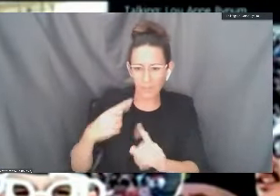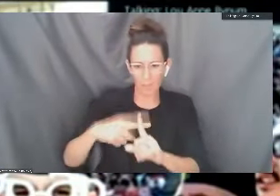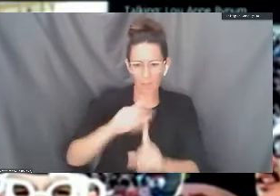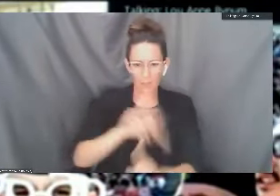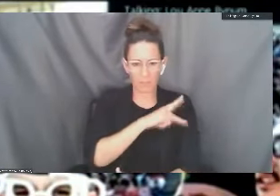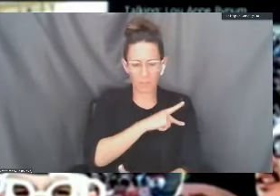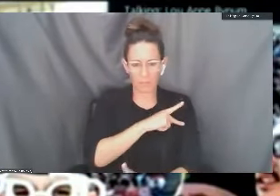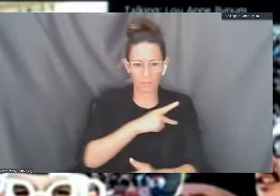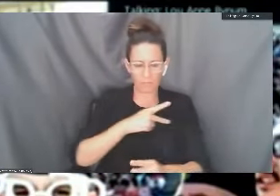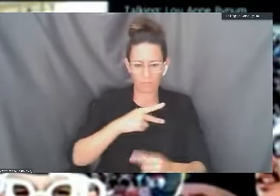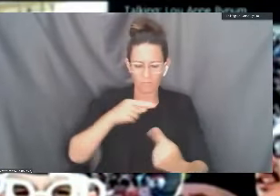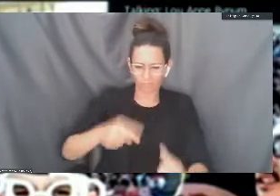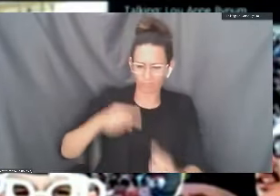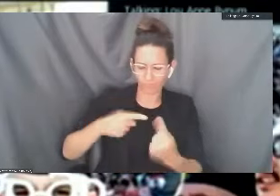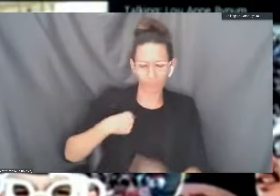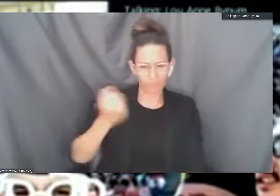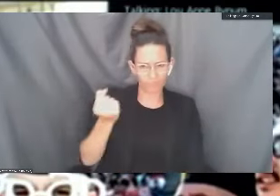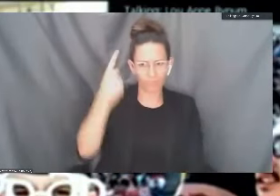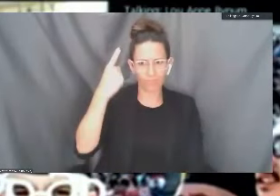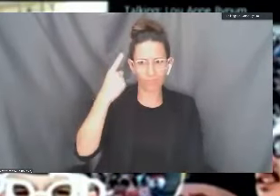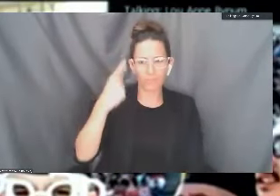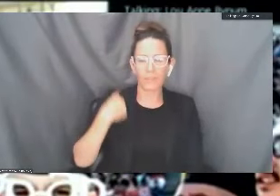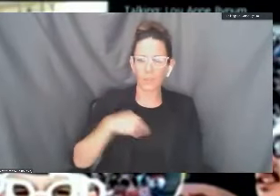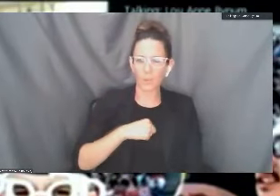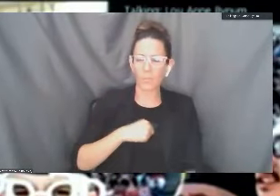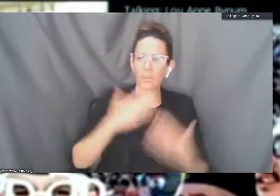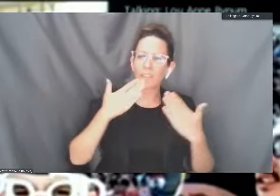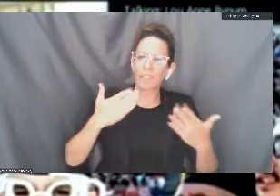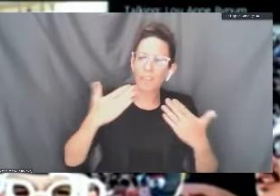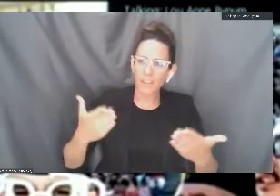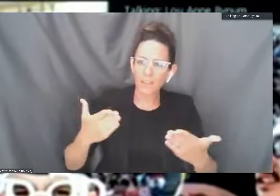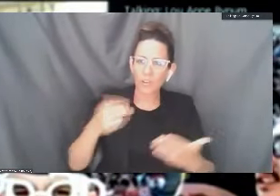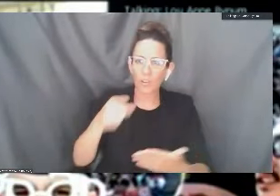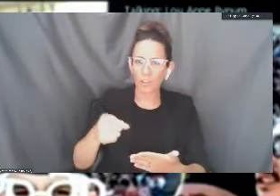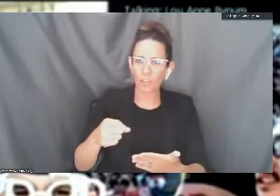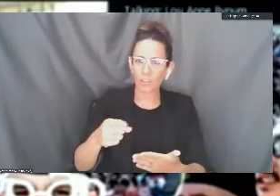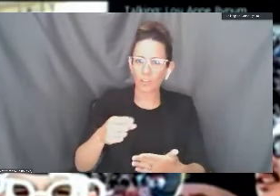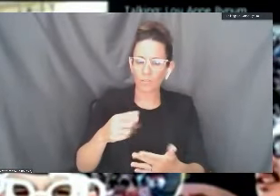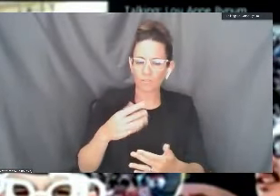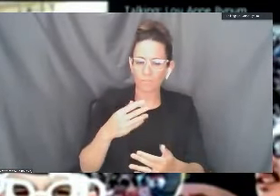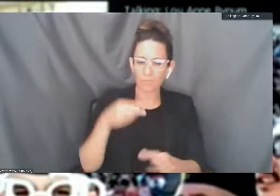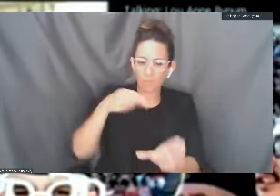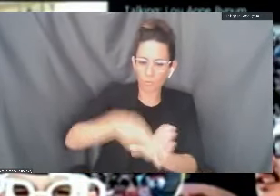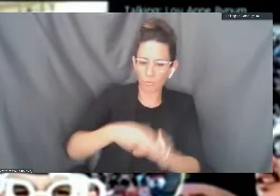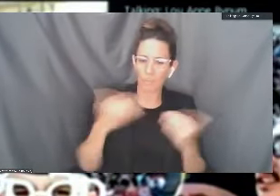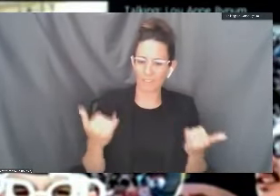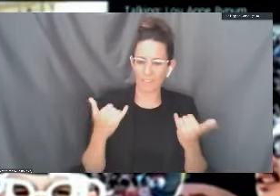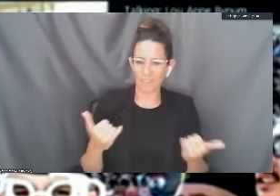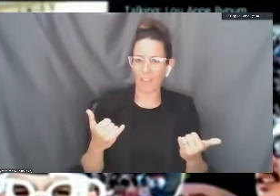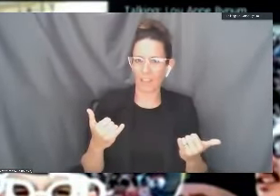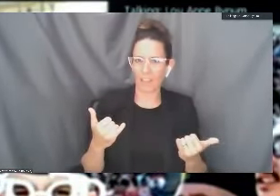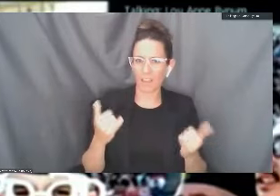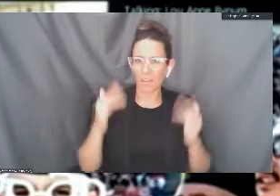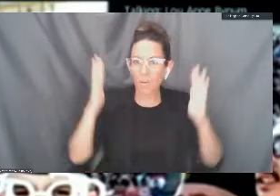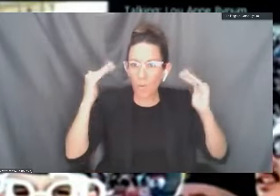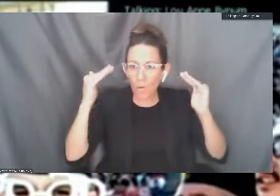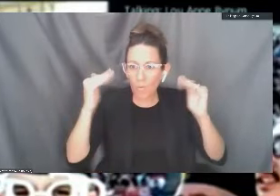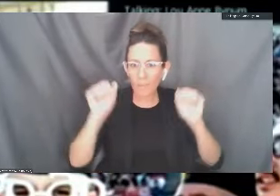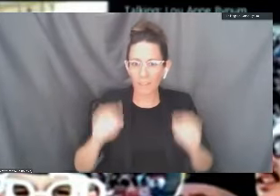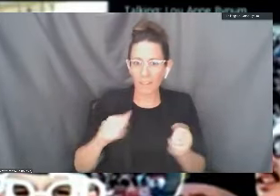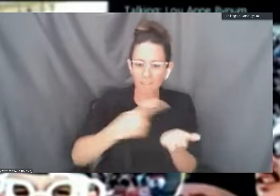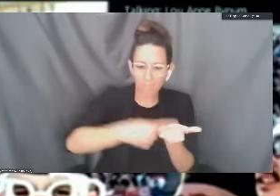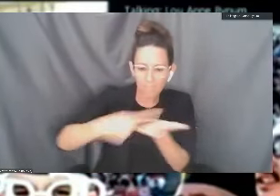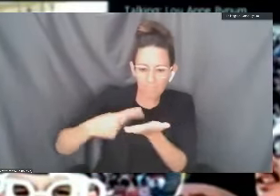lives at home. That's why we're all very thankful that you made time today to join us so we can hopefully cover some